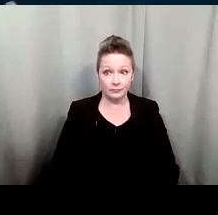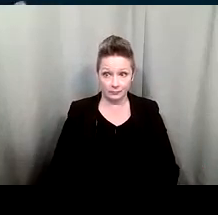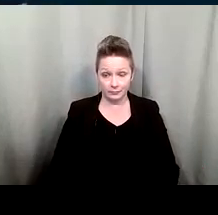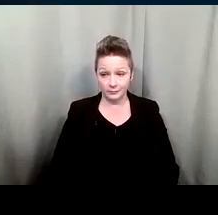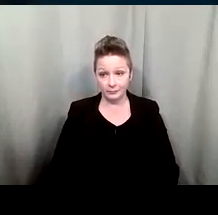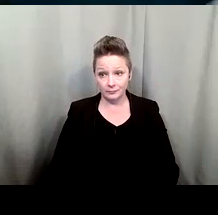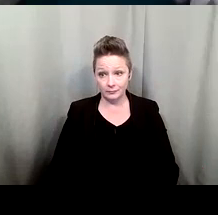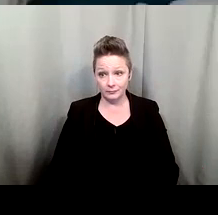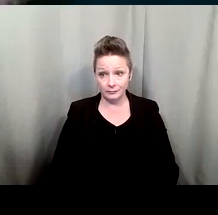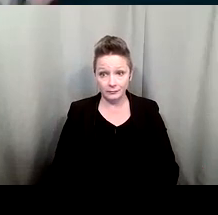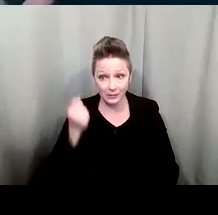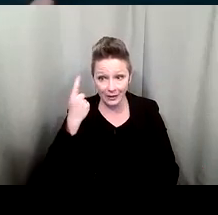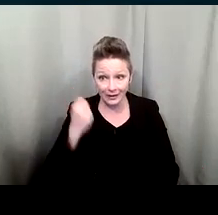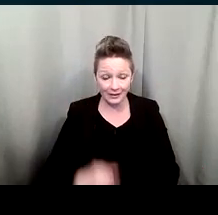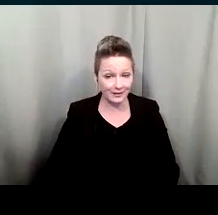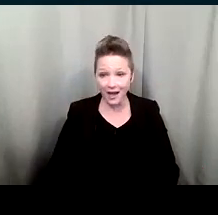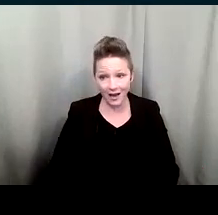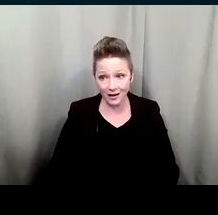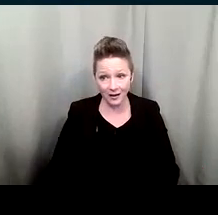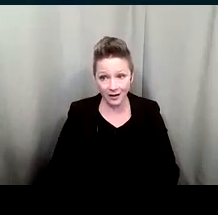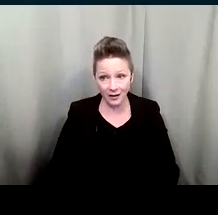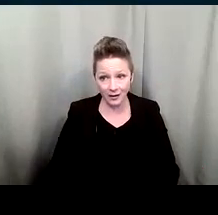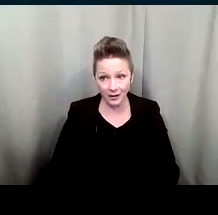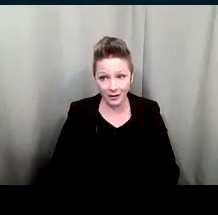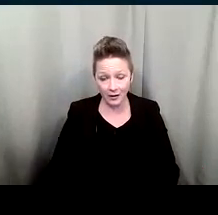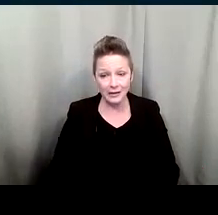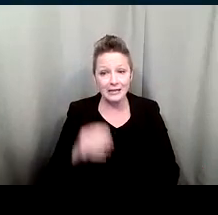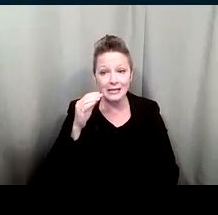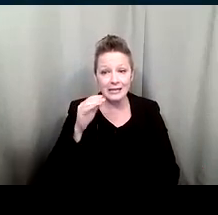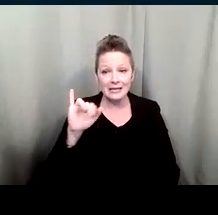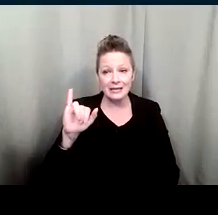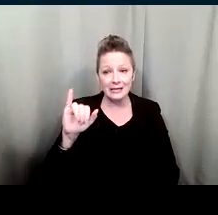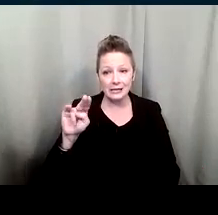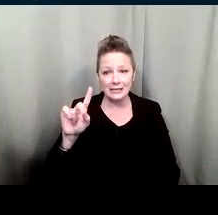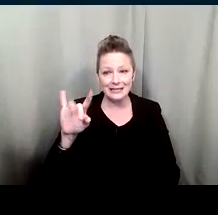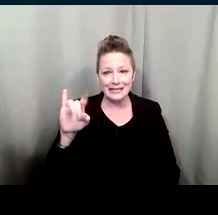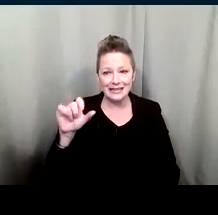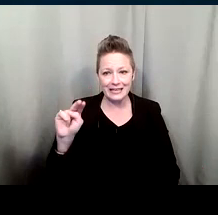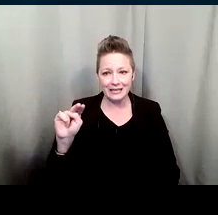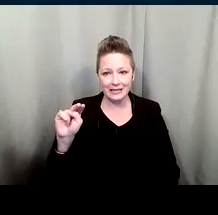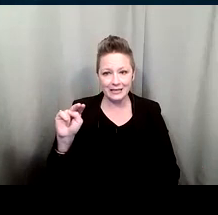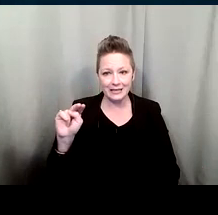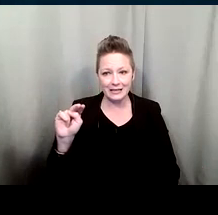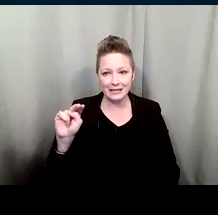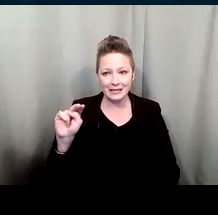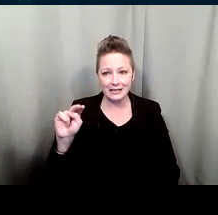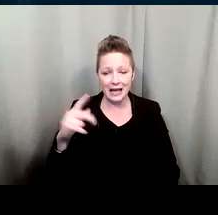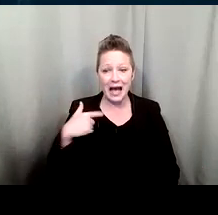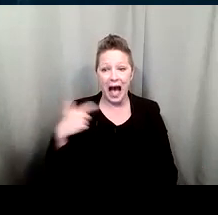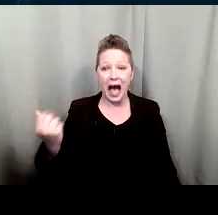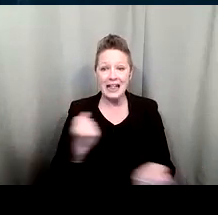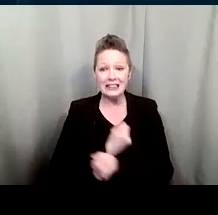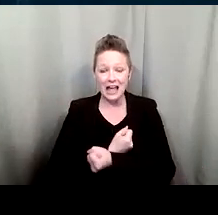Did you get it? The word is Indian. We don't say Indian. Indian. I love Indian